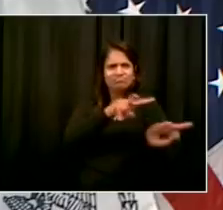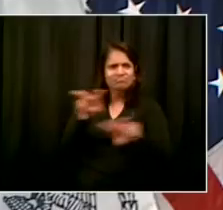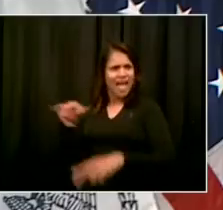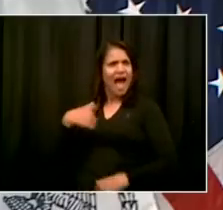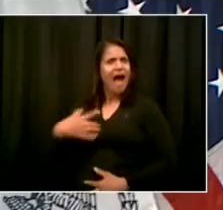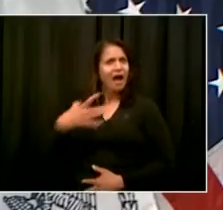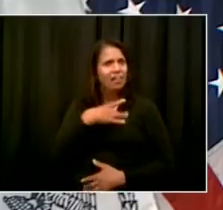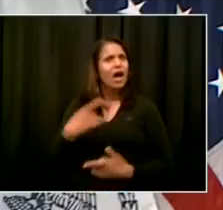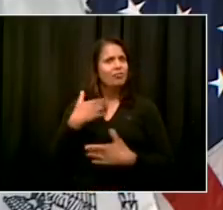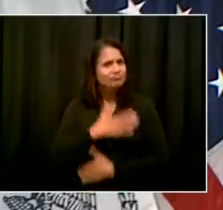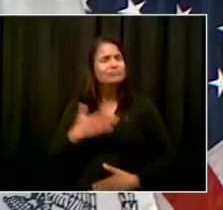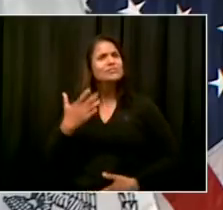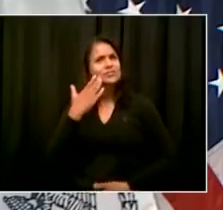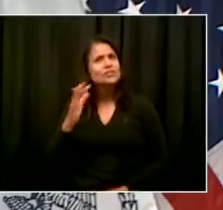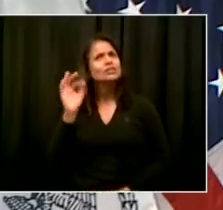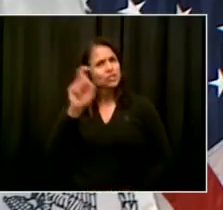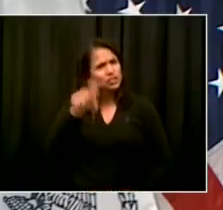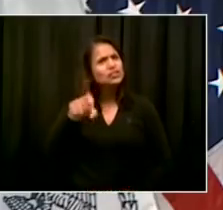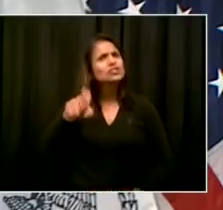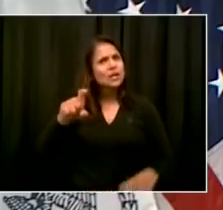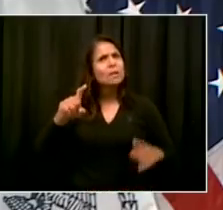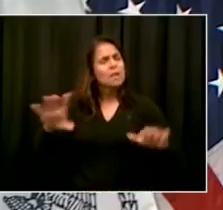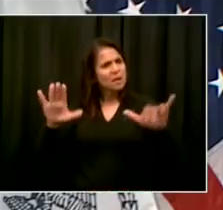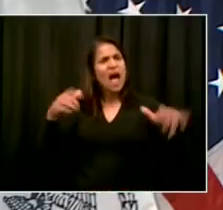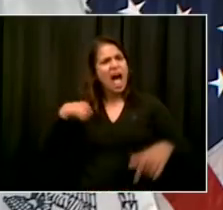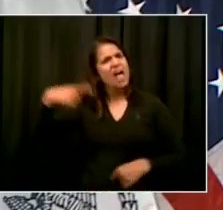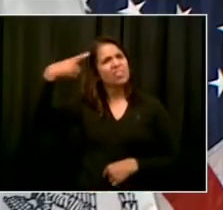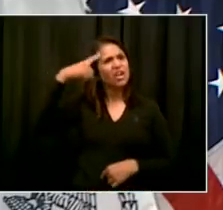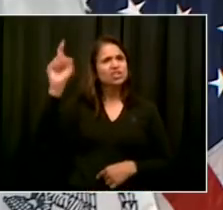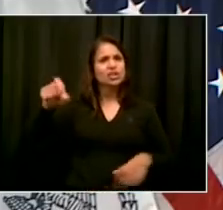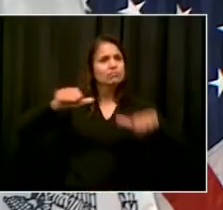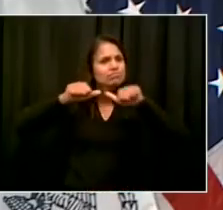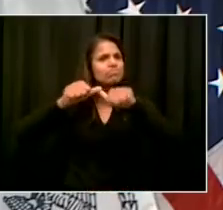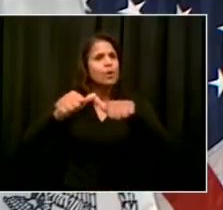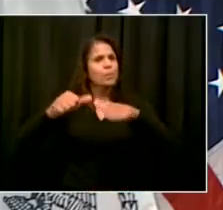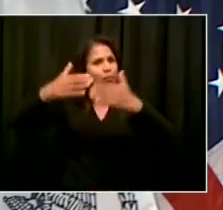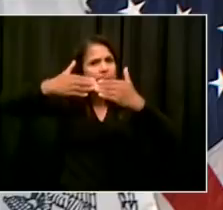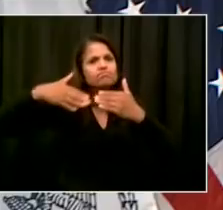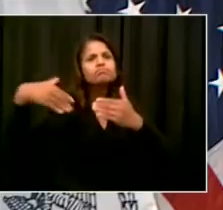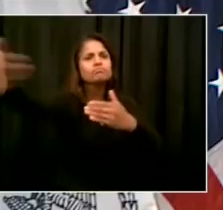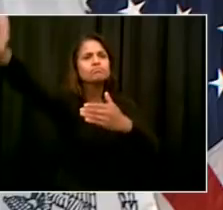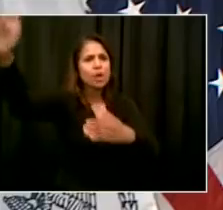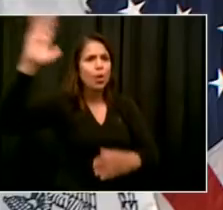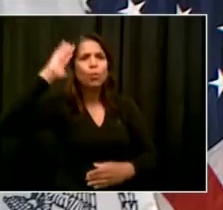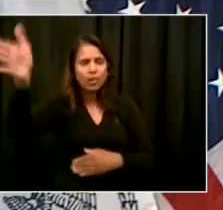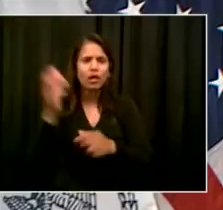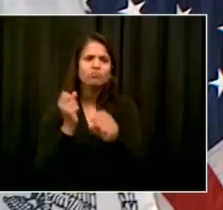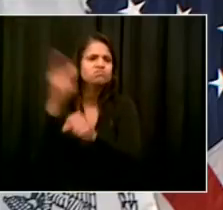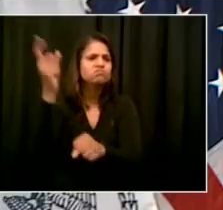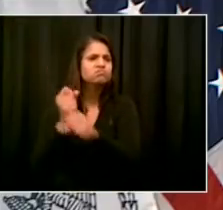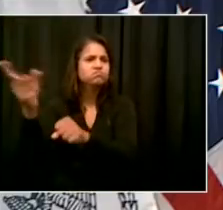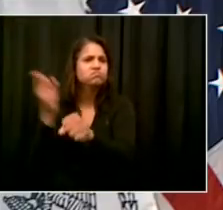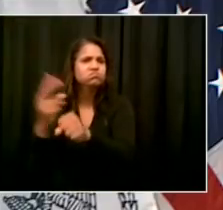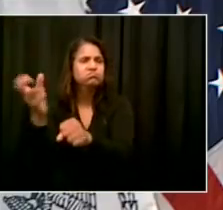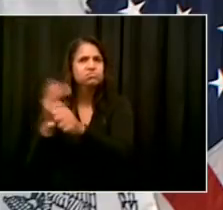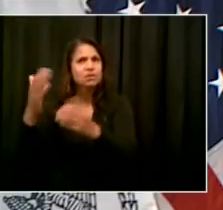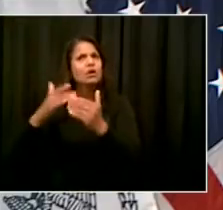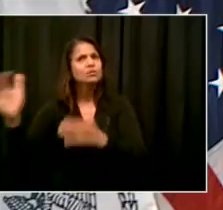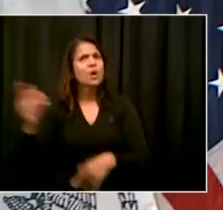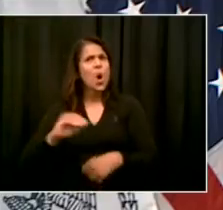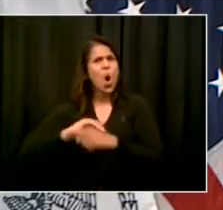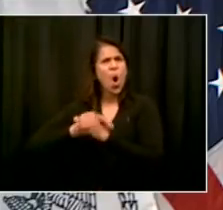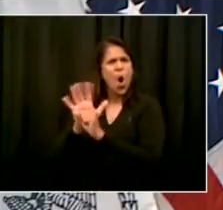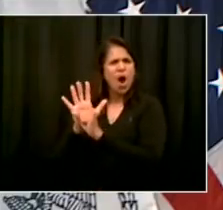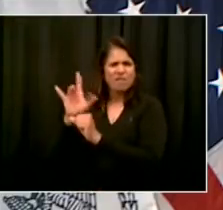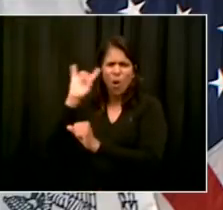you know, this horrible crisis has taught us some things, and some things came out of it where people created something new and good even in the face